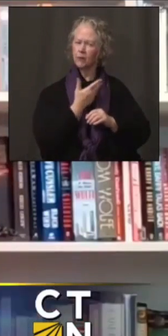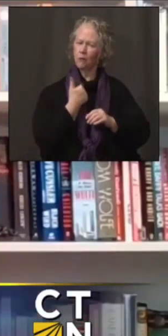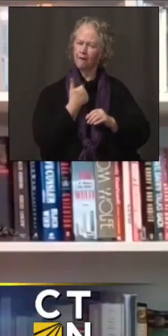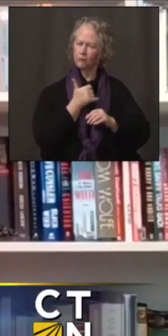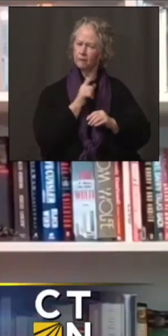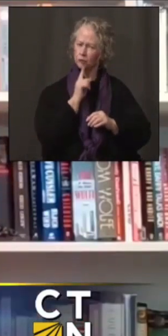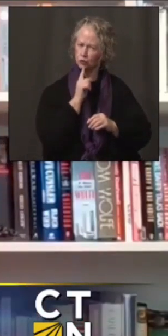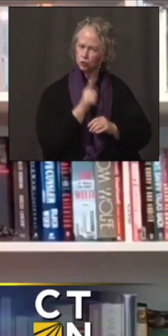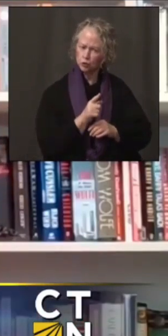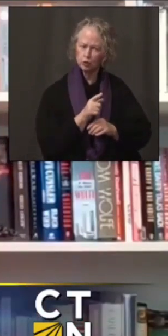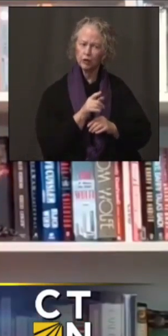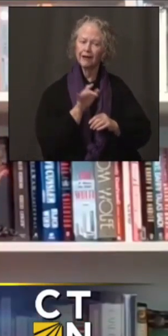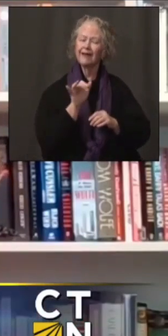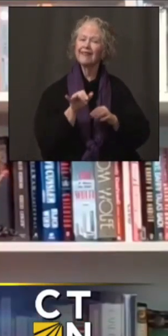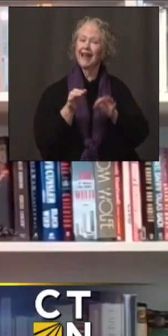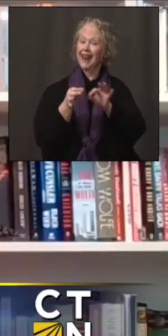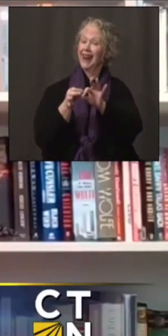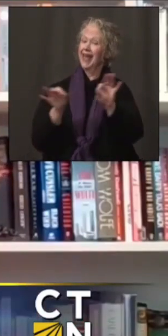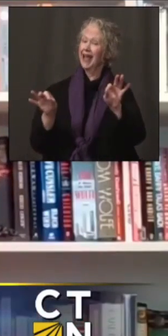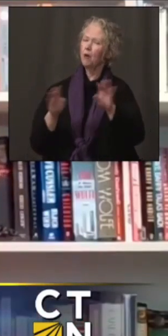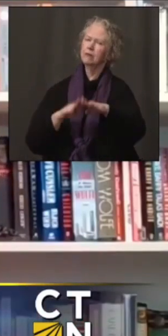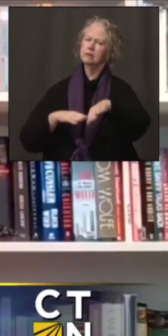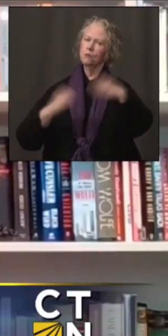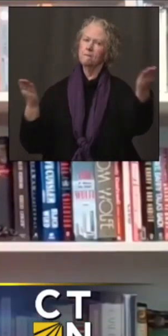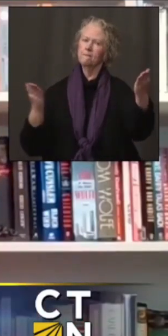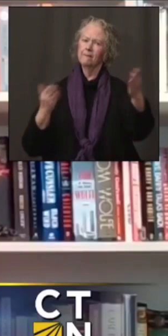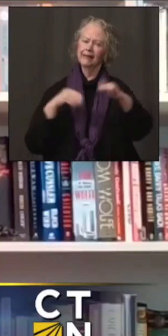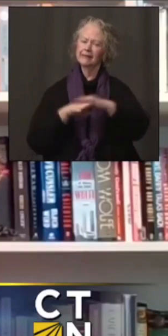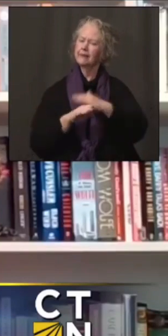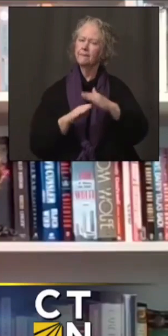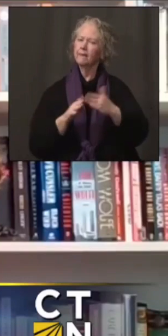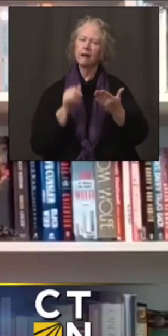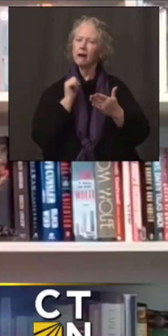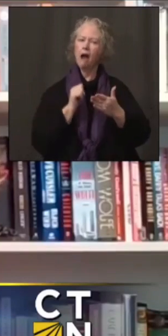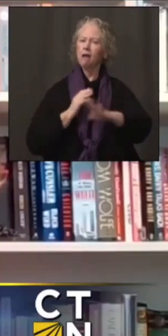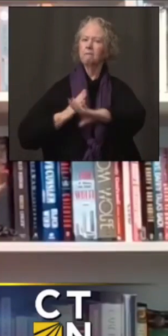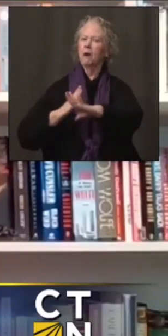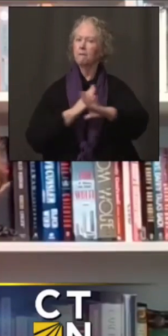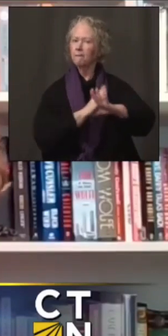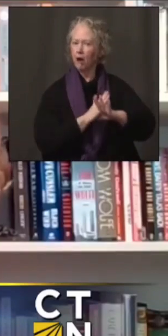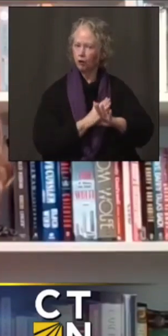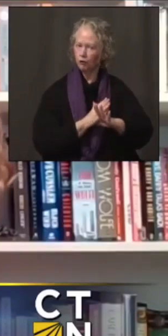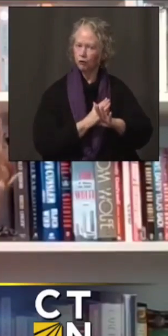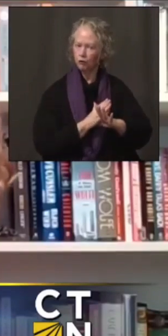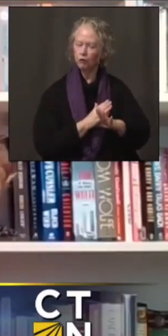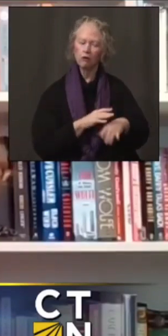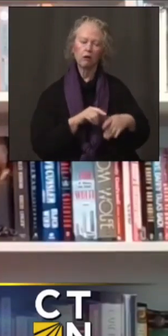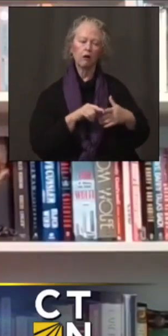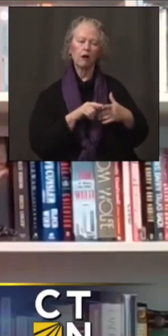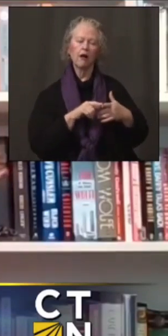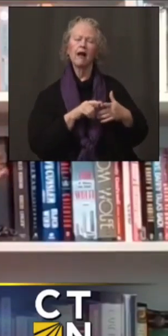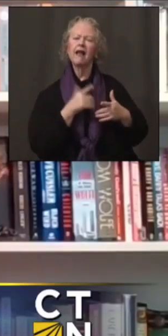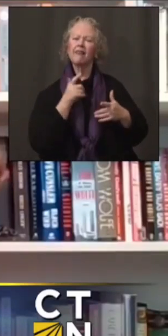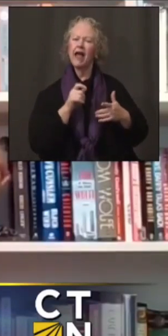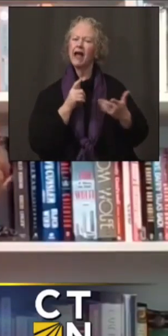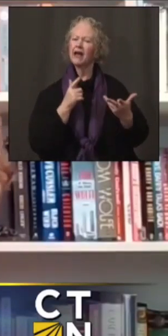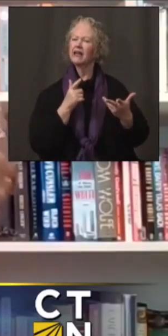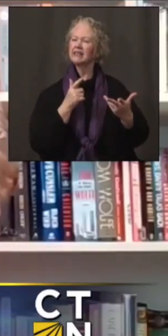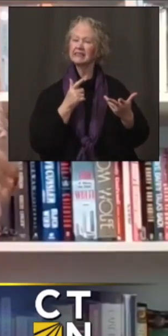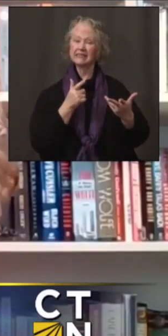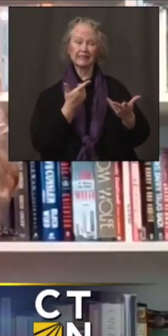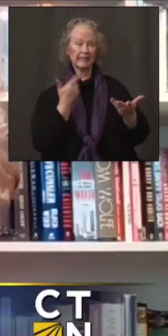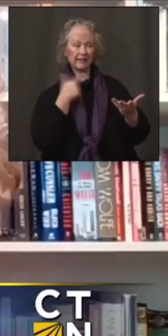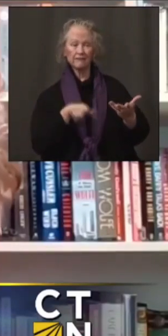that language is not a barrier to getting a vaccination appointment. That lack of access to sophisticated